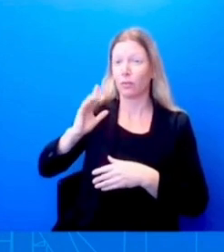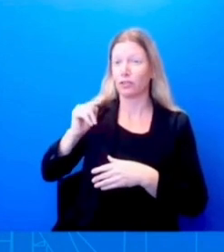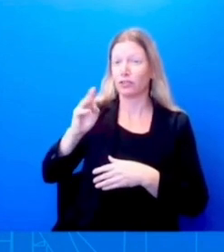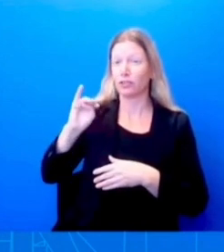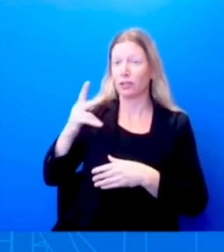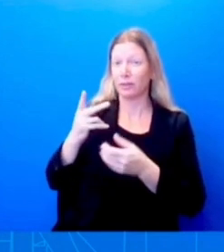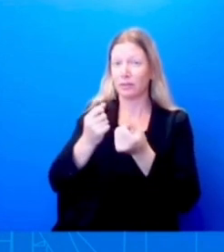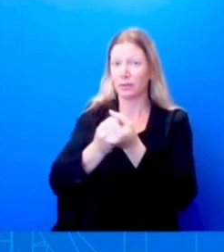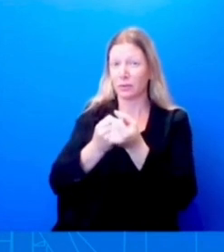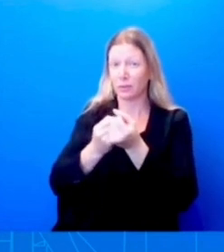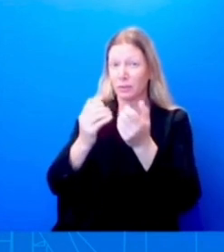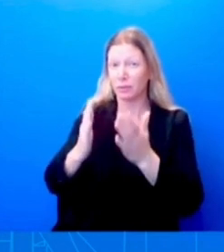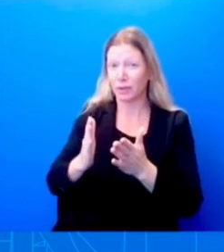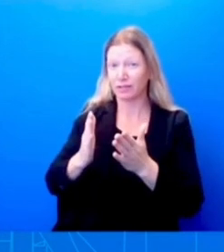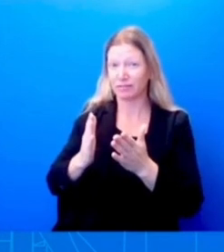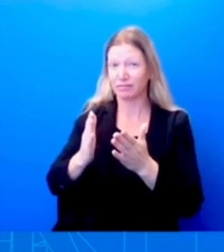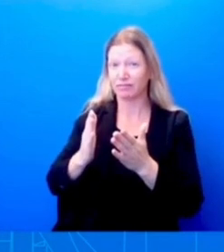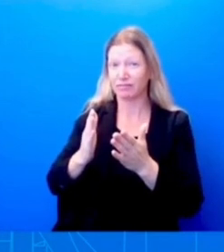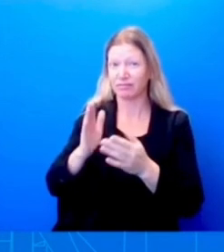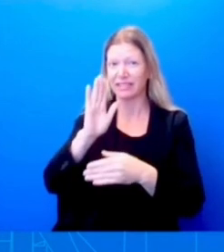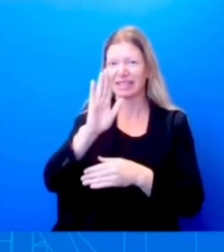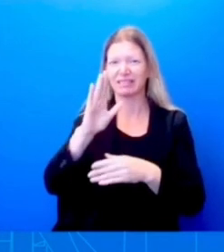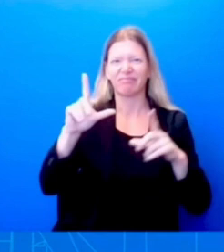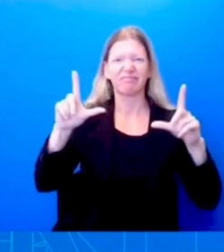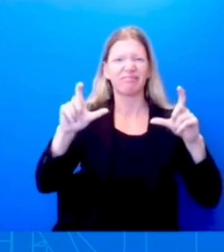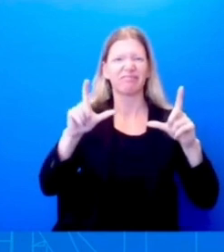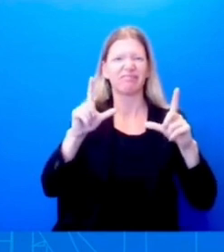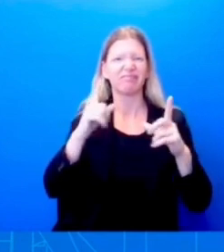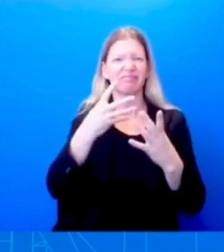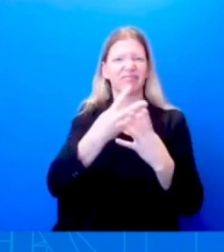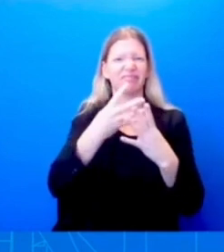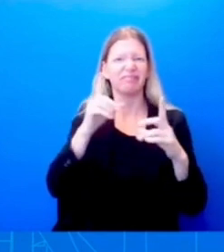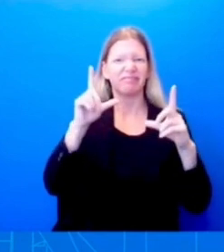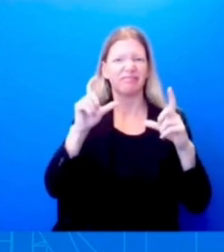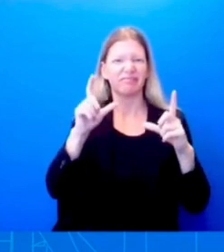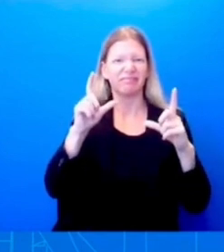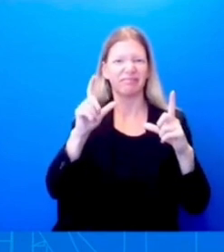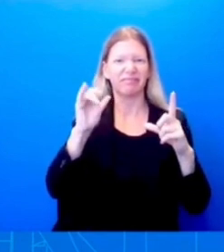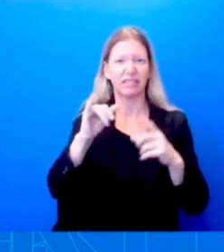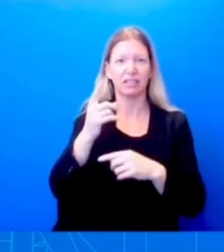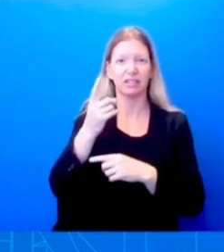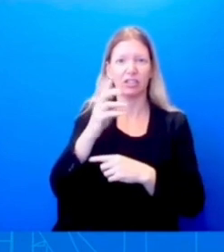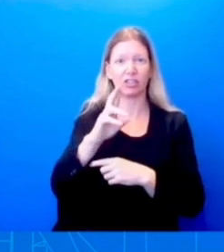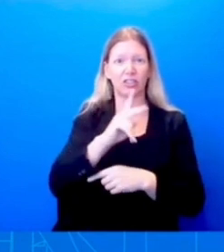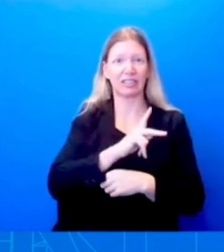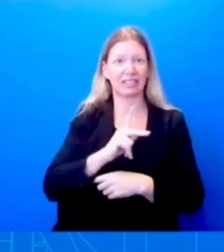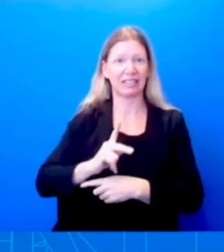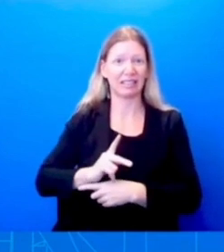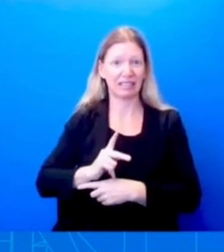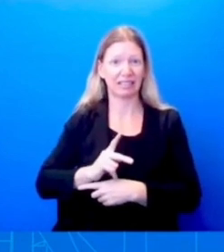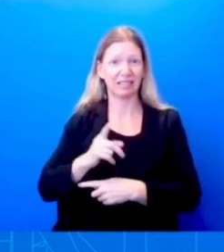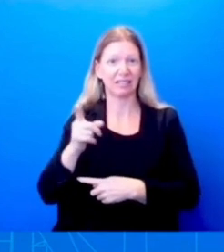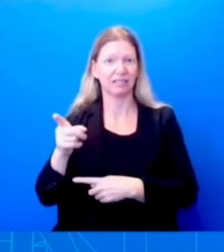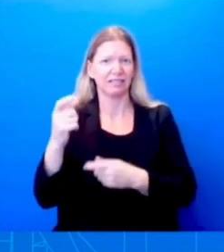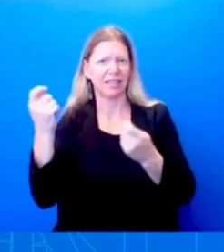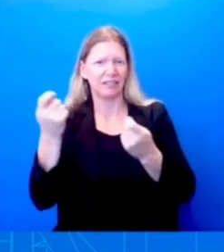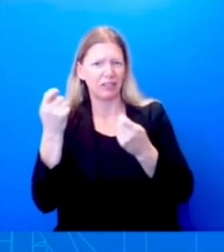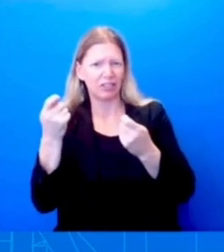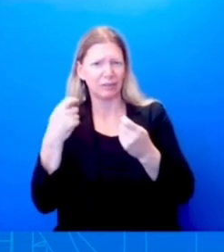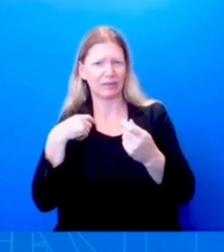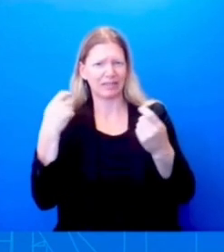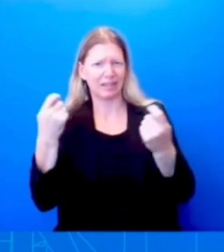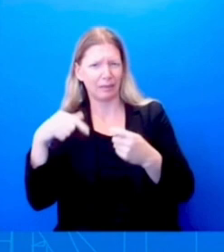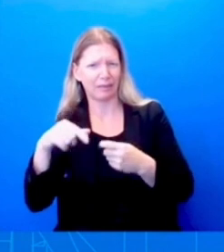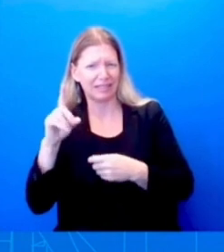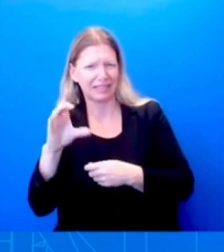Dr. King giving the anniversary that we're celebrating here in D.C. this week. I don't know if you've seen that, but there have been a lot of